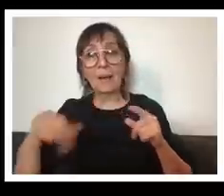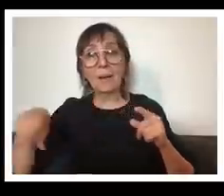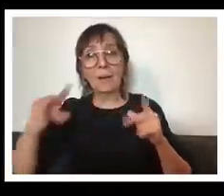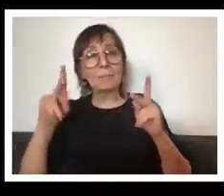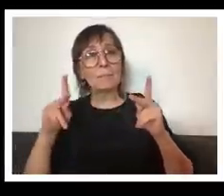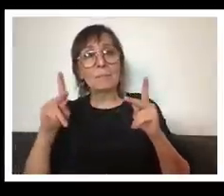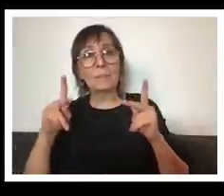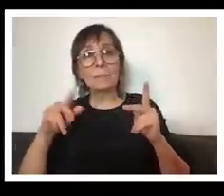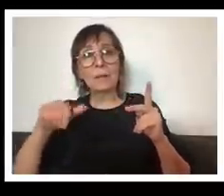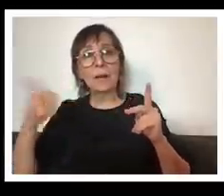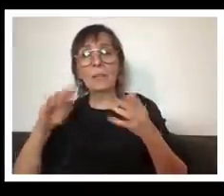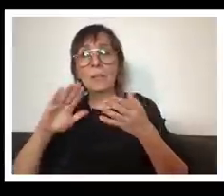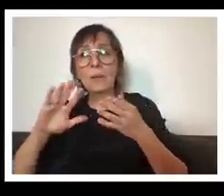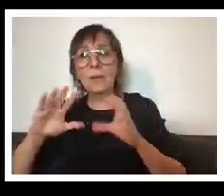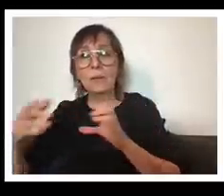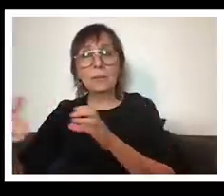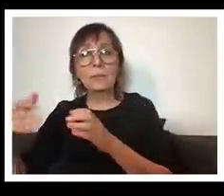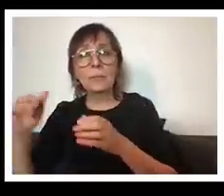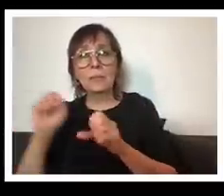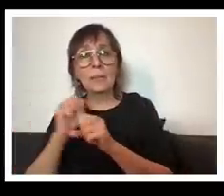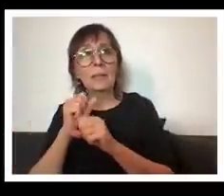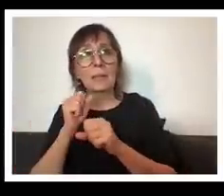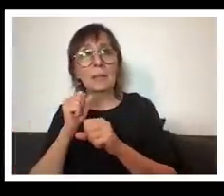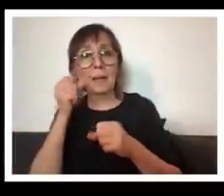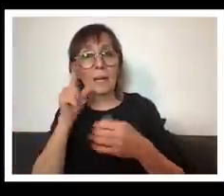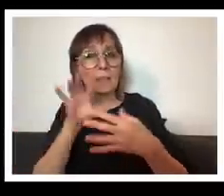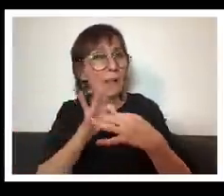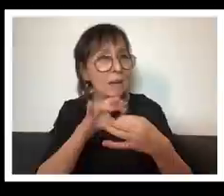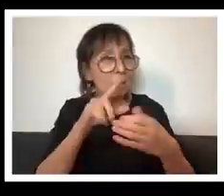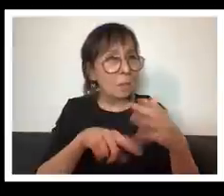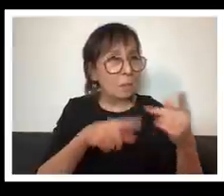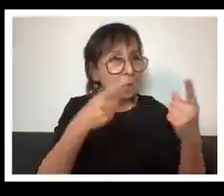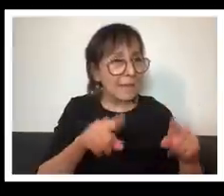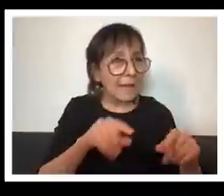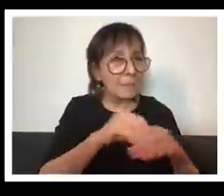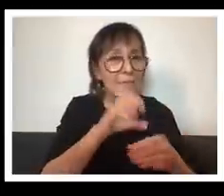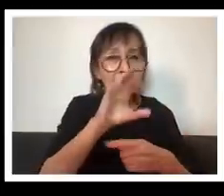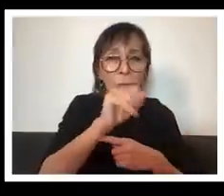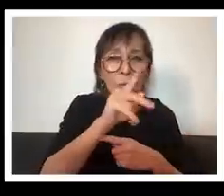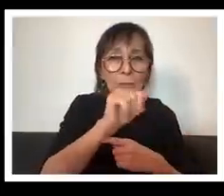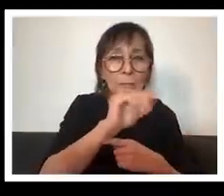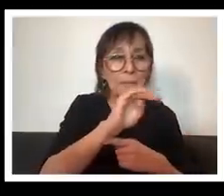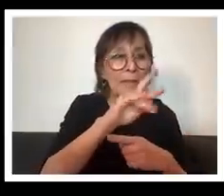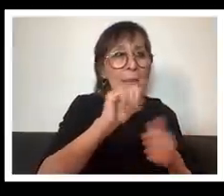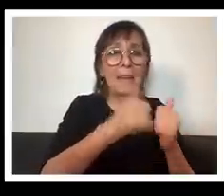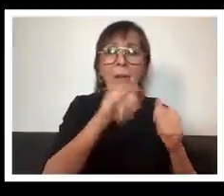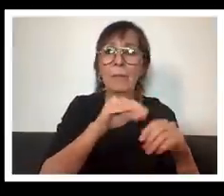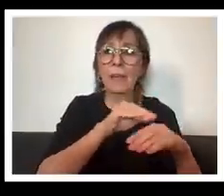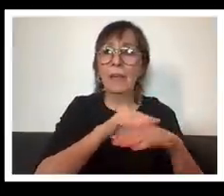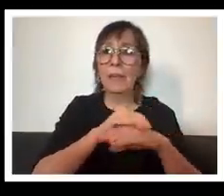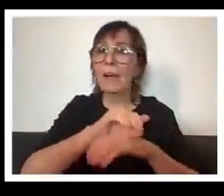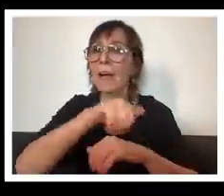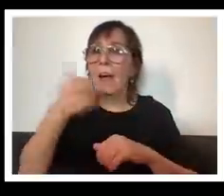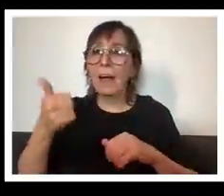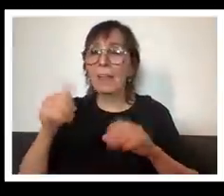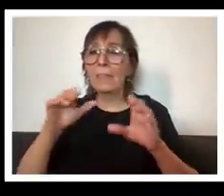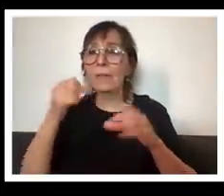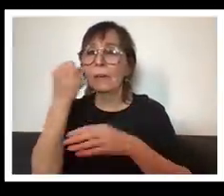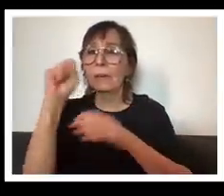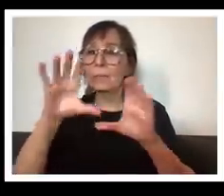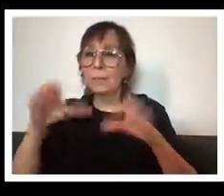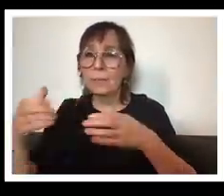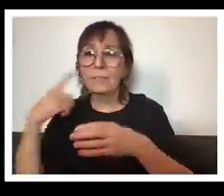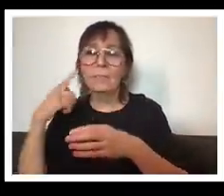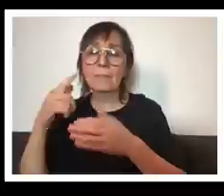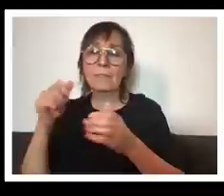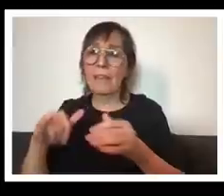what happened at crip camp and the subsequent activism with the other movements for human dignity and justice and